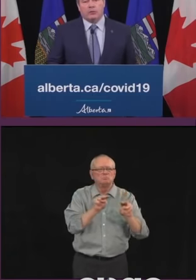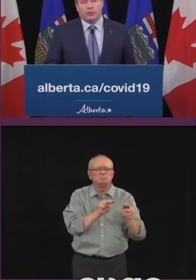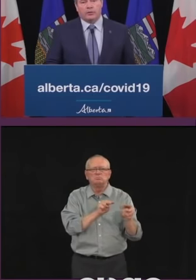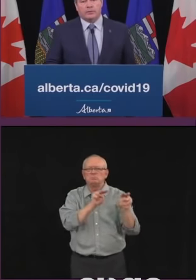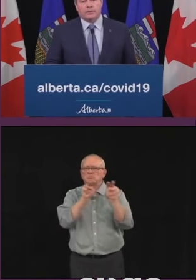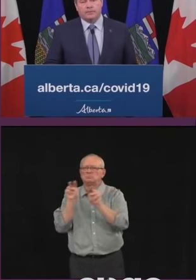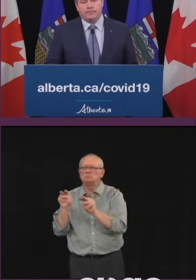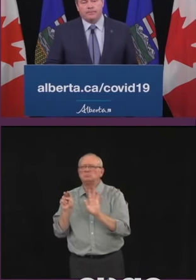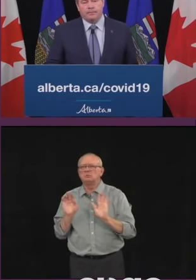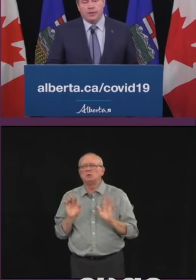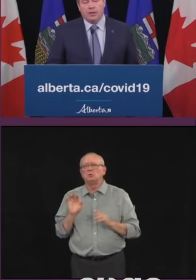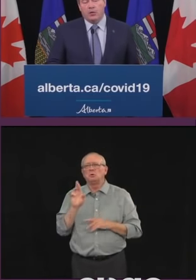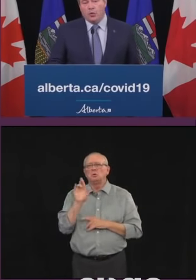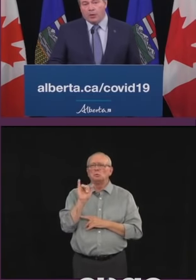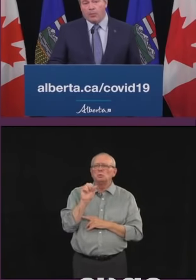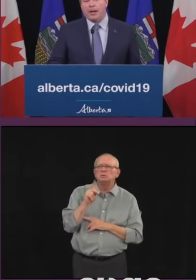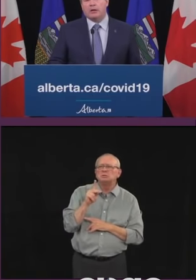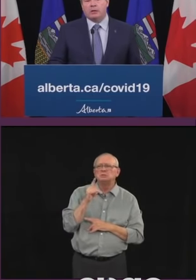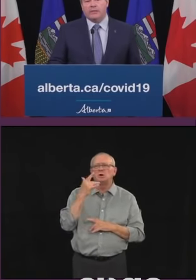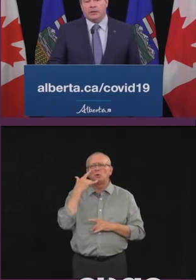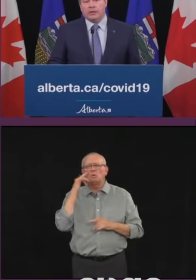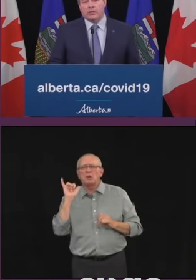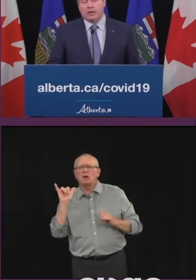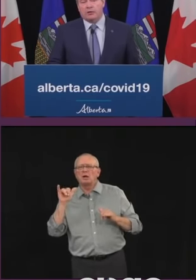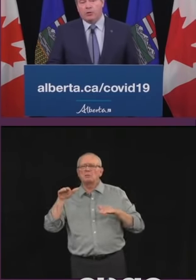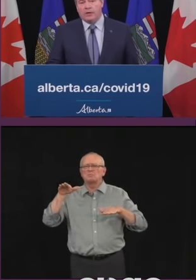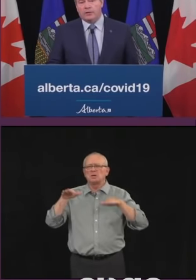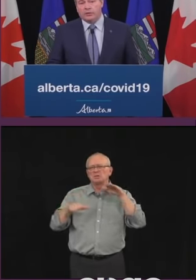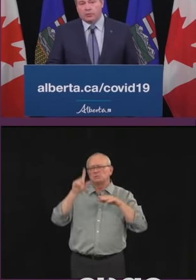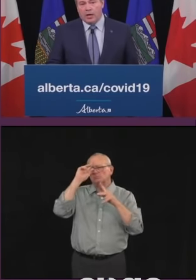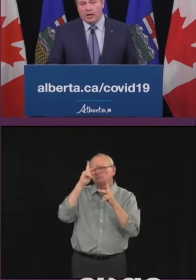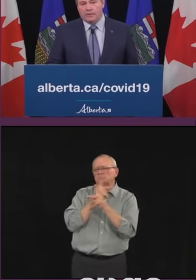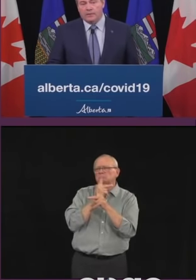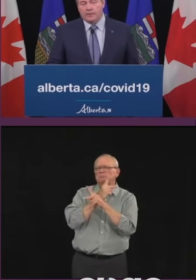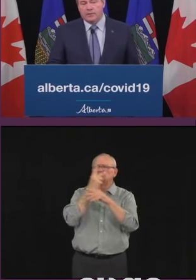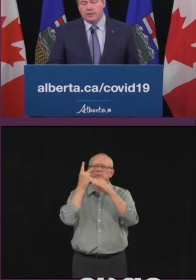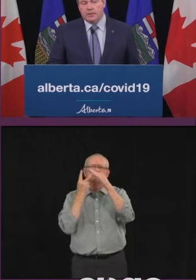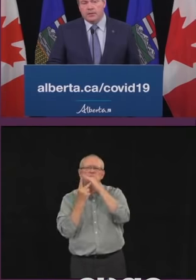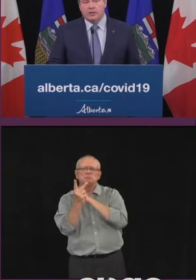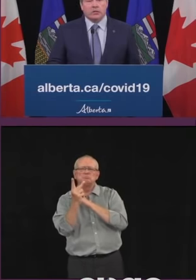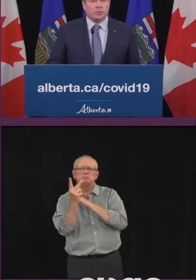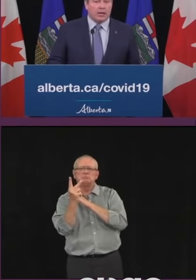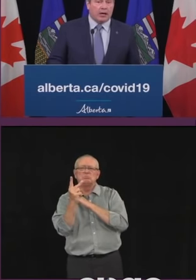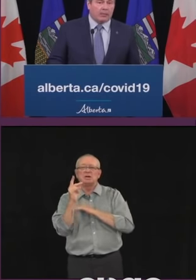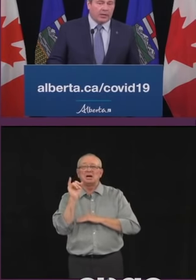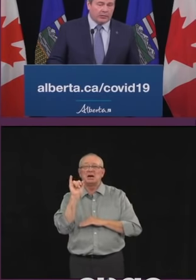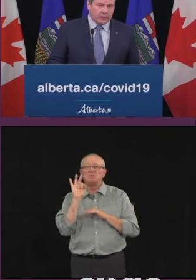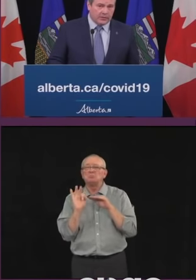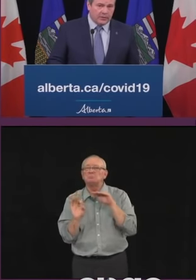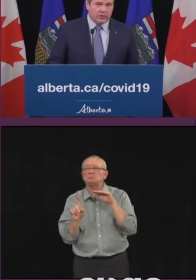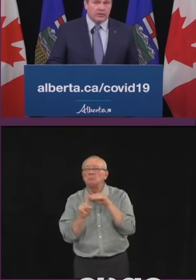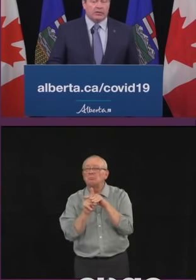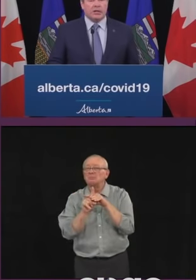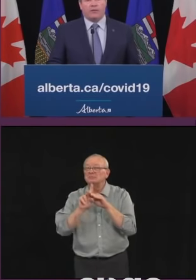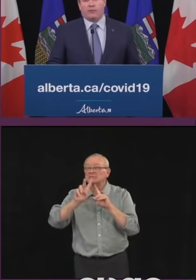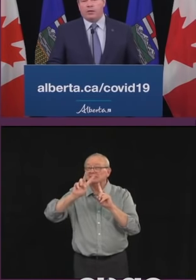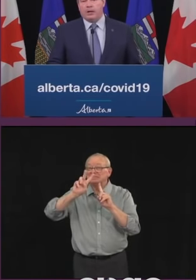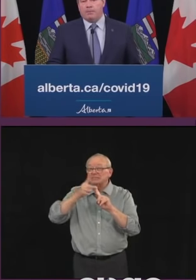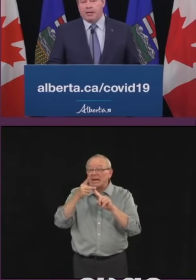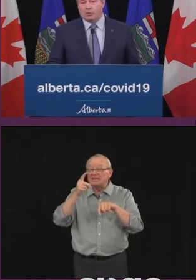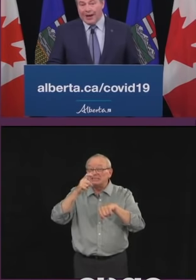risk to Albertans. We are prepared in the event that a second wave does arrive. This spring Alberta Health Services